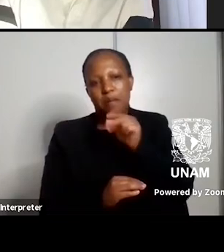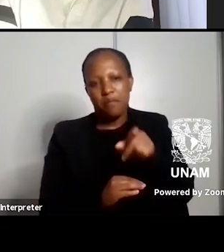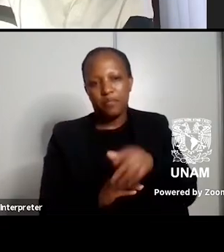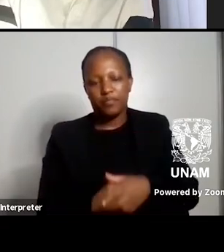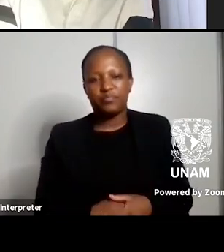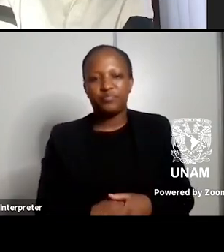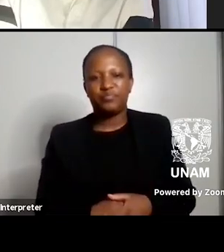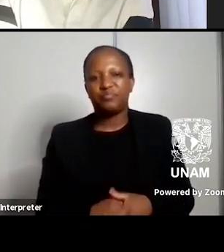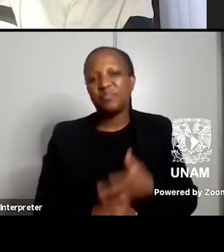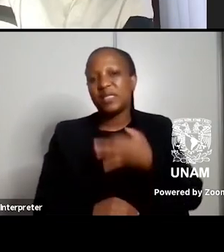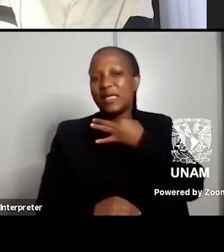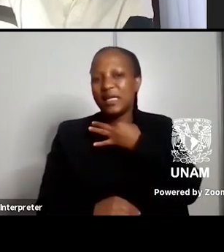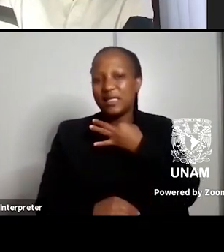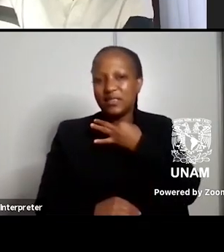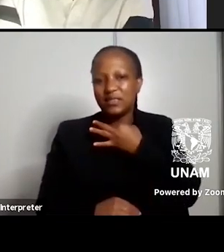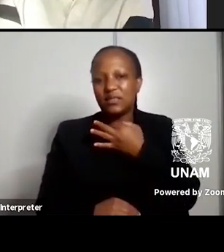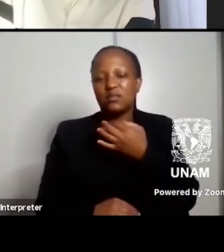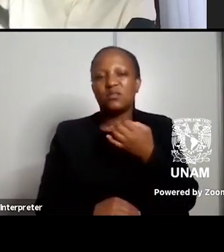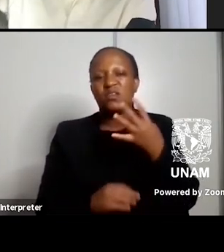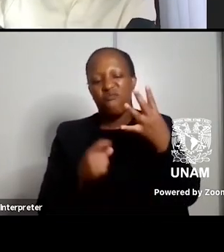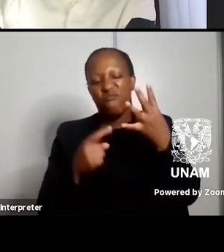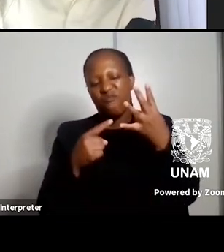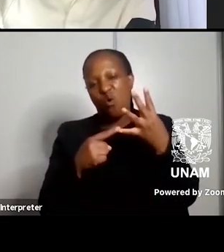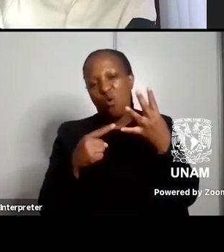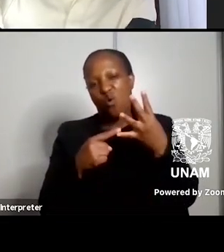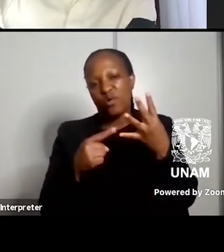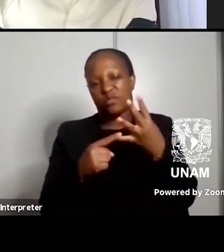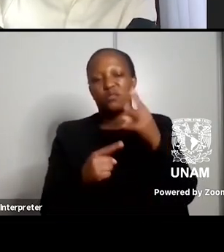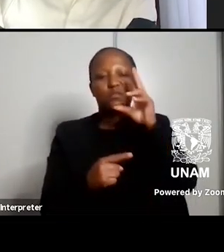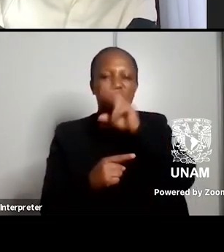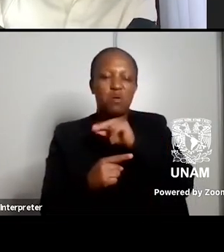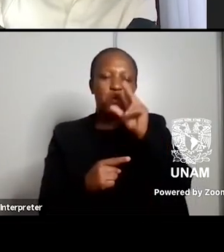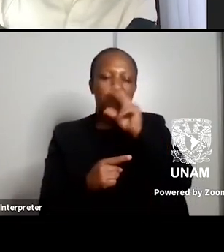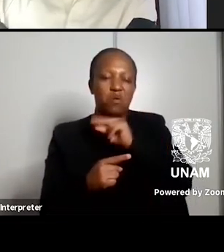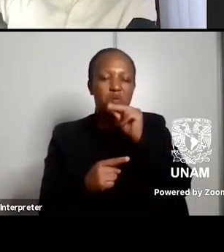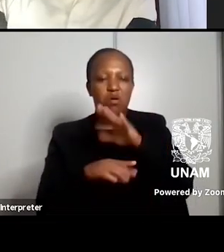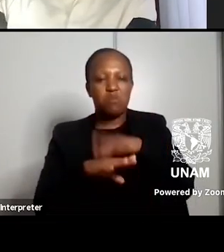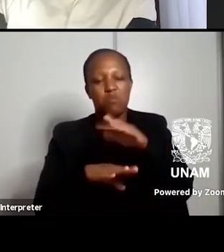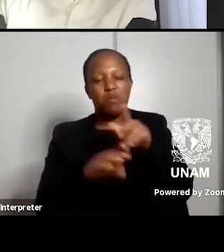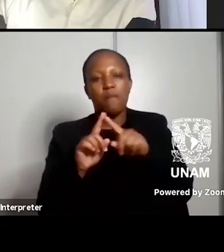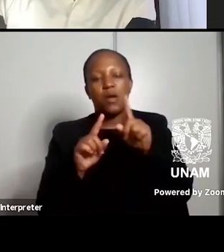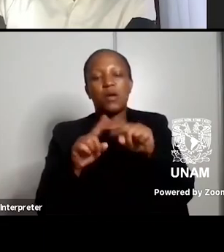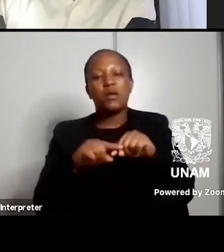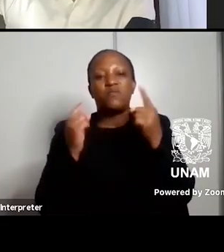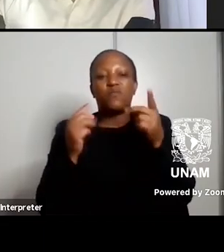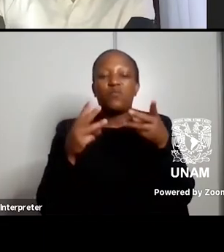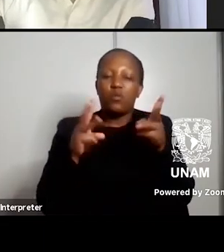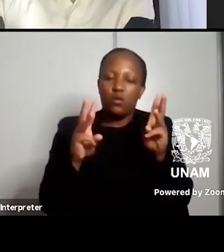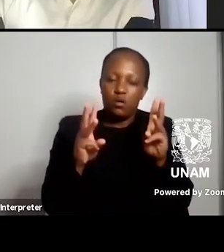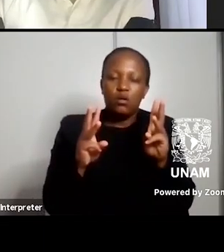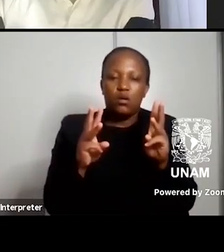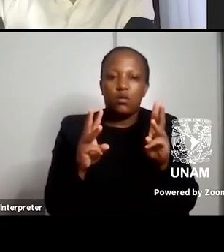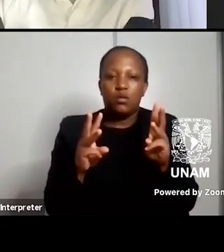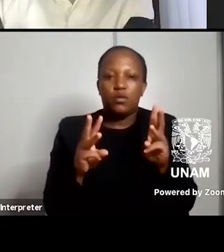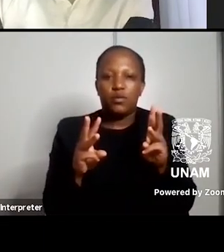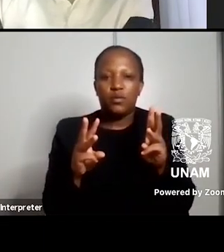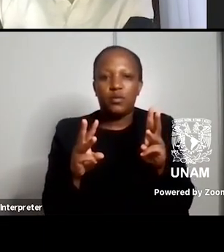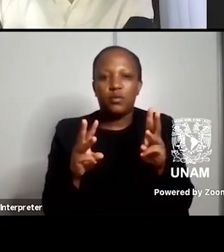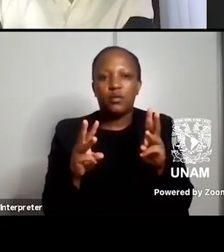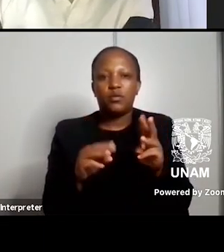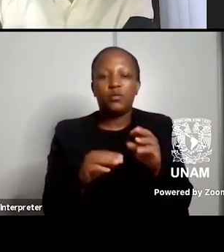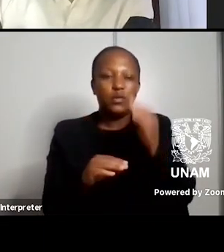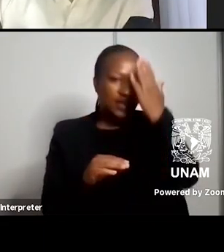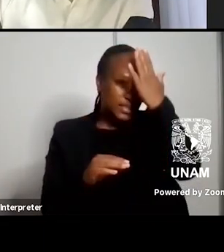is the fourth most widely spoken although if you look at it in different ways i think uh sepedia and